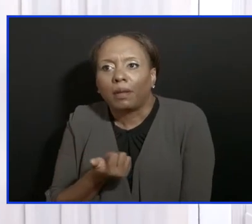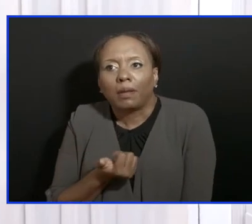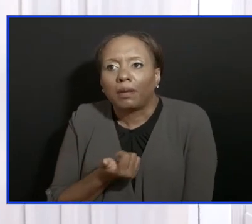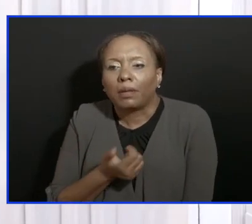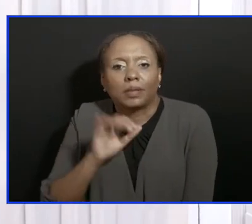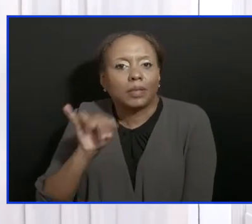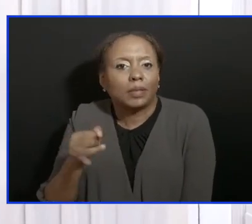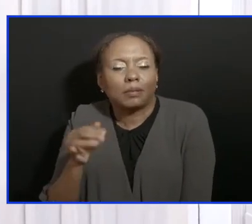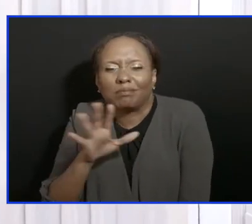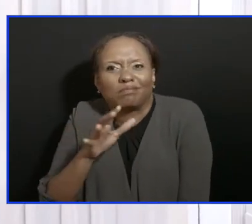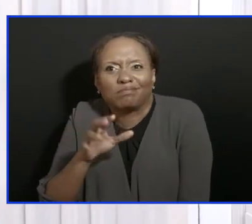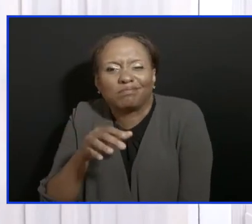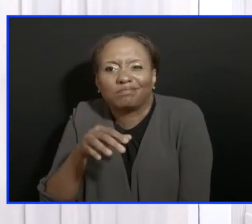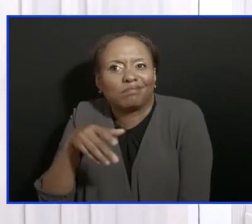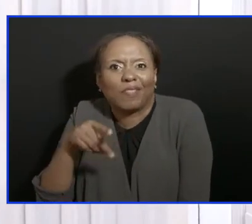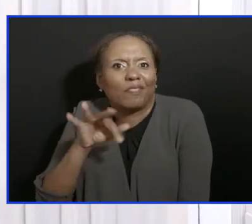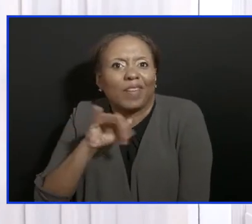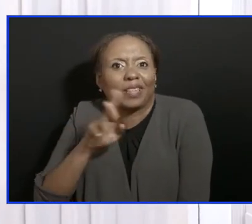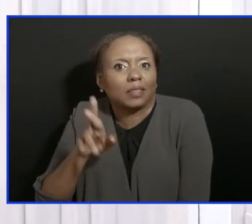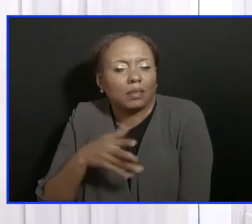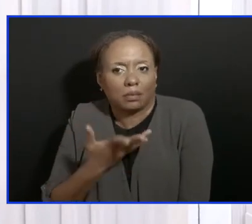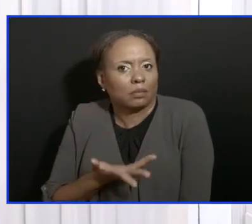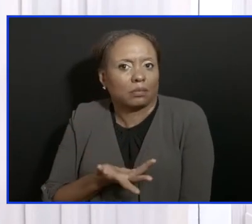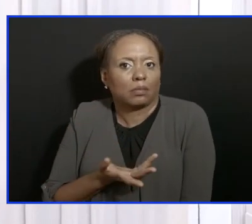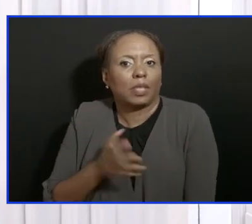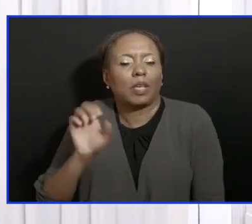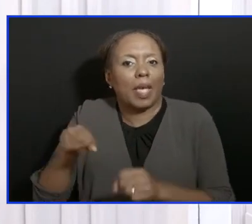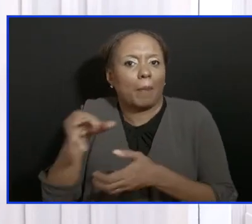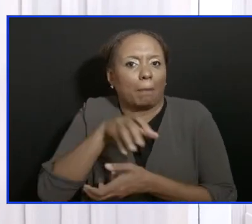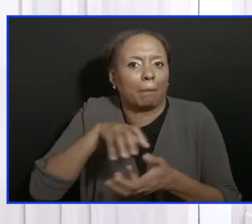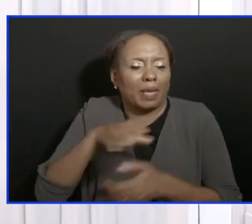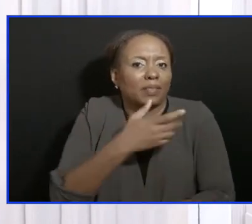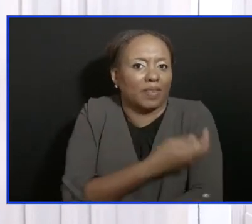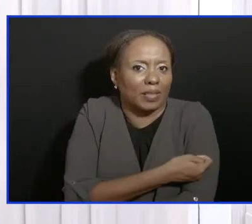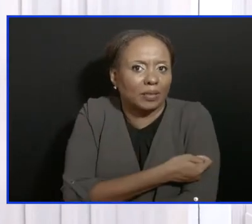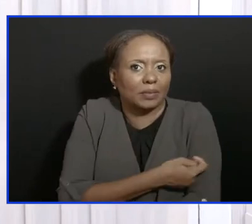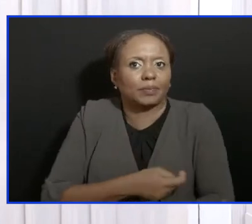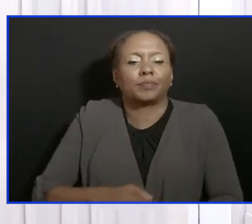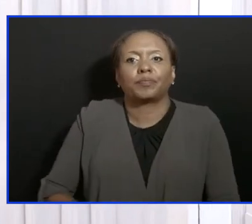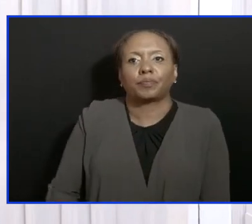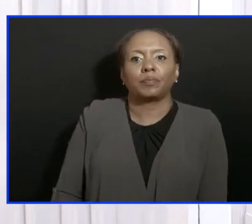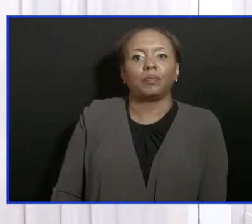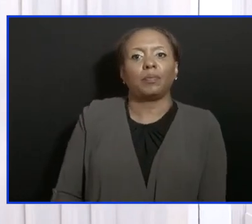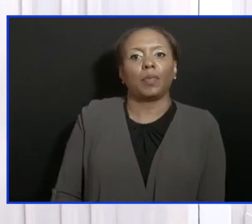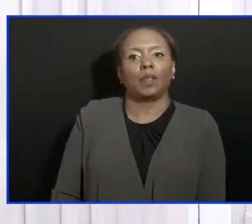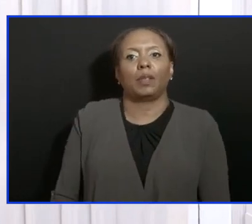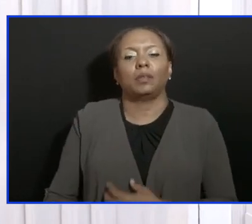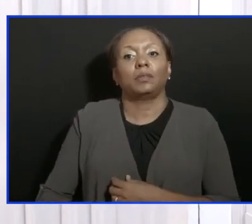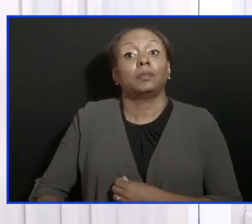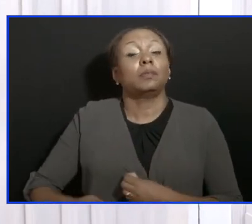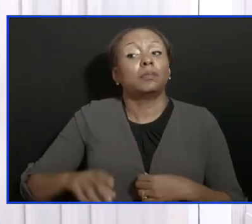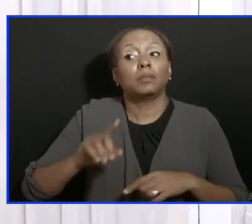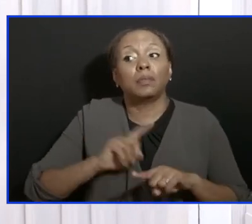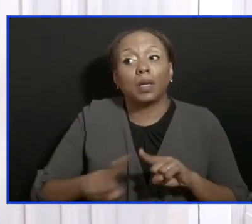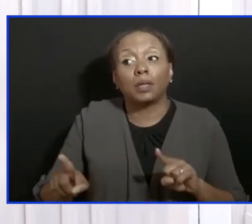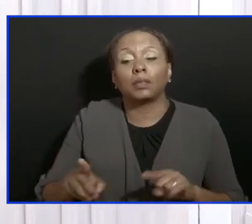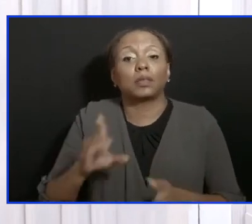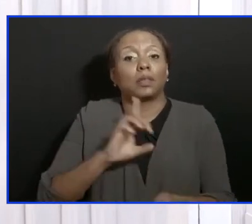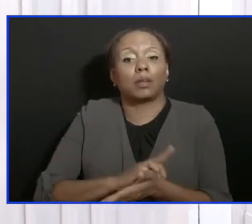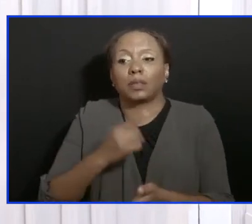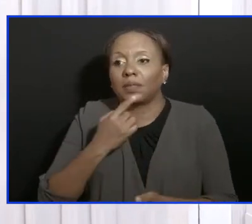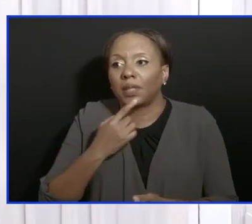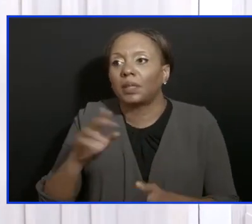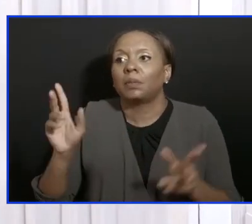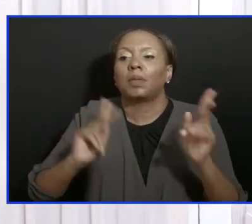of what we have in stock. And based on the advice of the doctors, it is those persons over 70 first, those